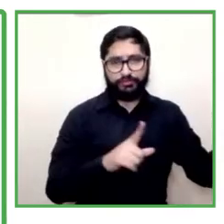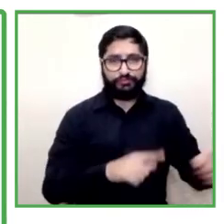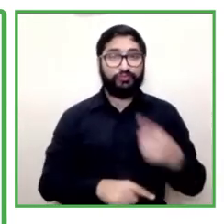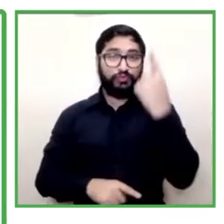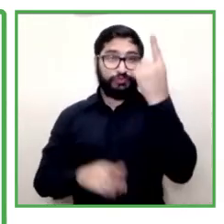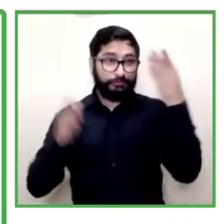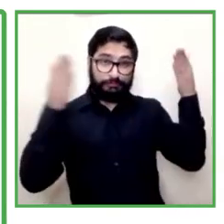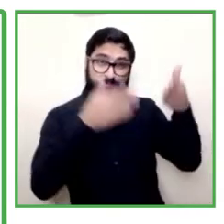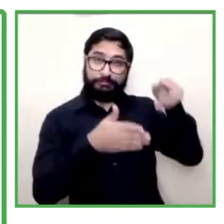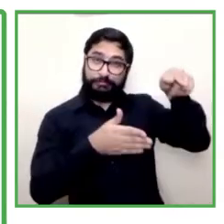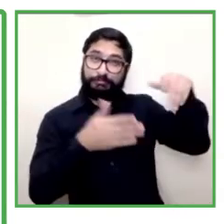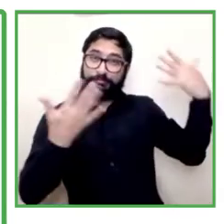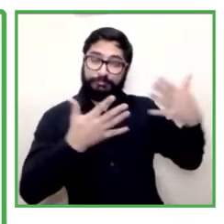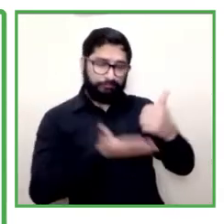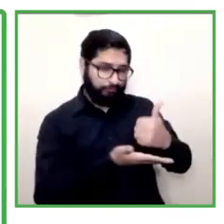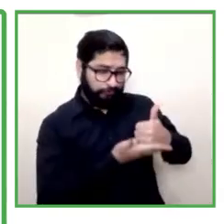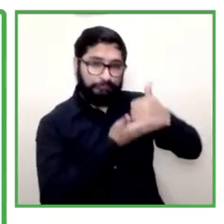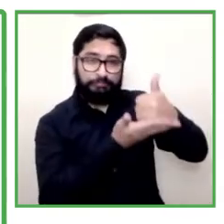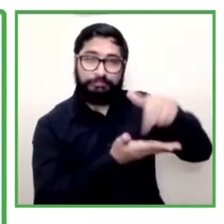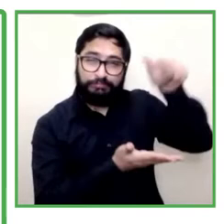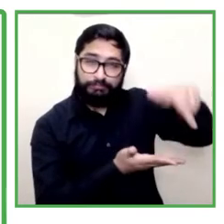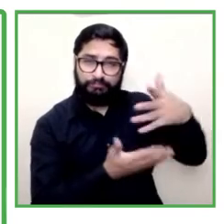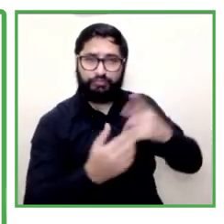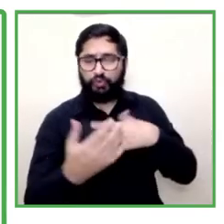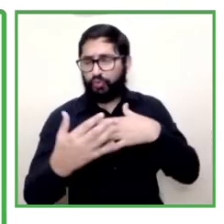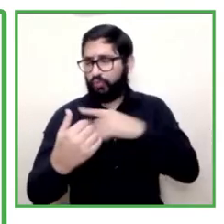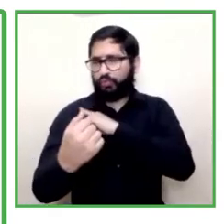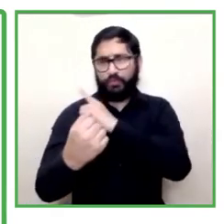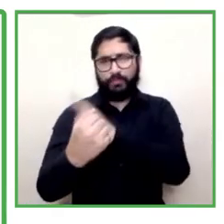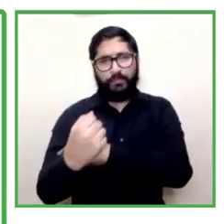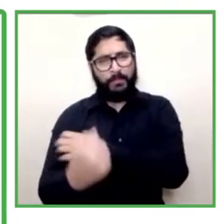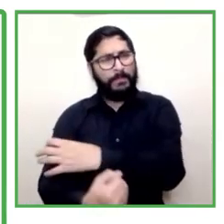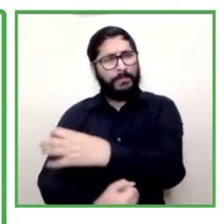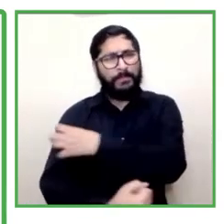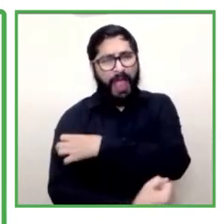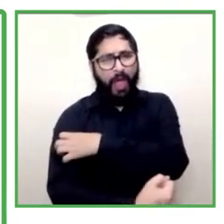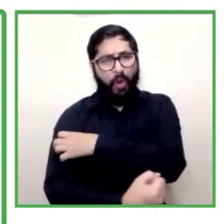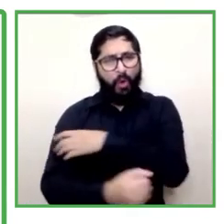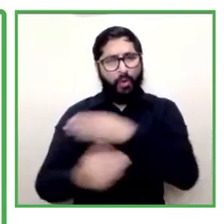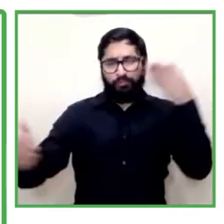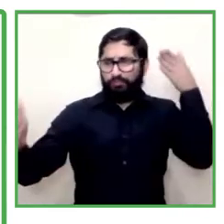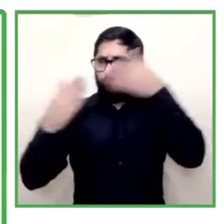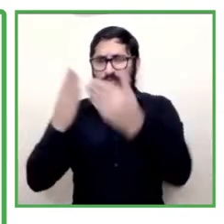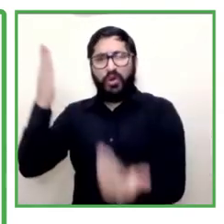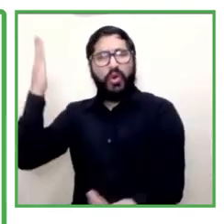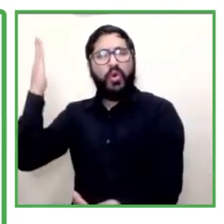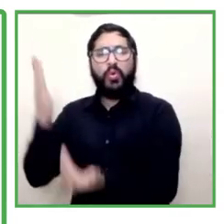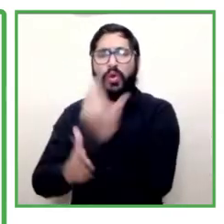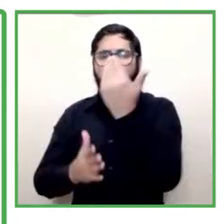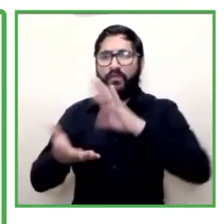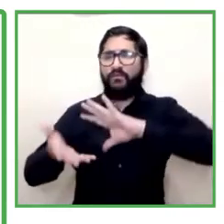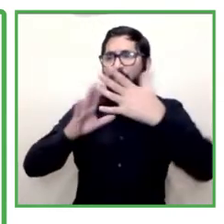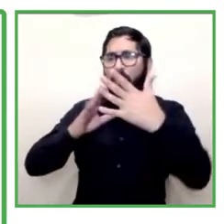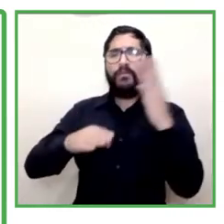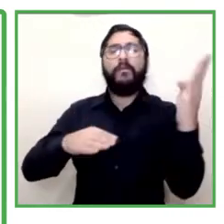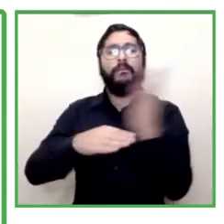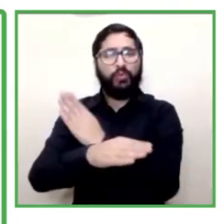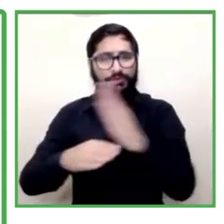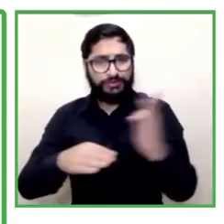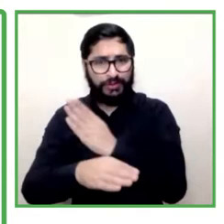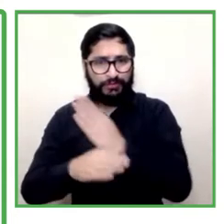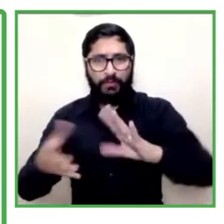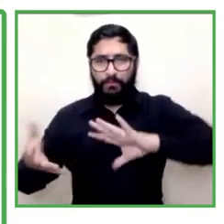features for example productive force which is a new way of having a company